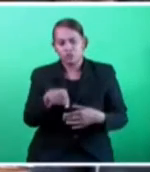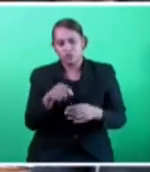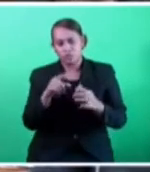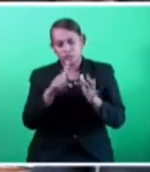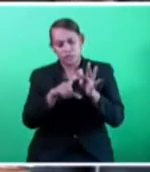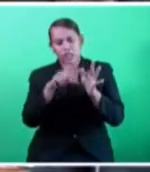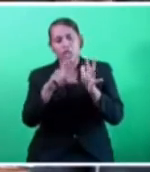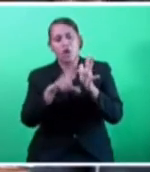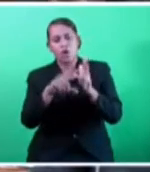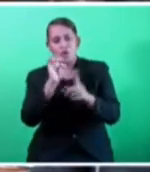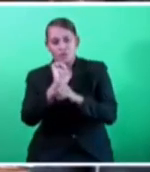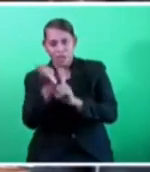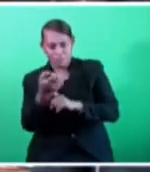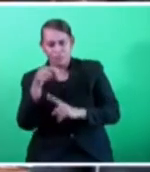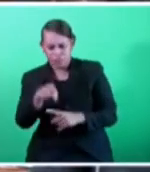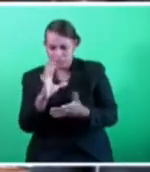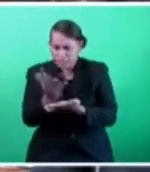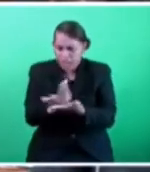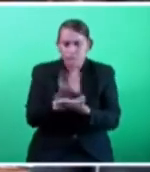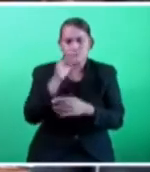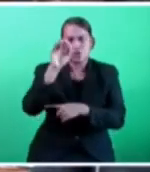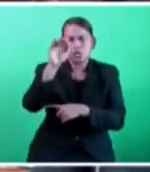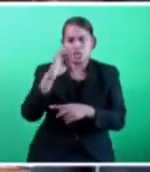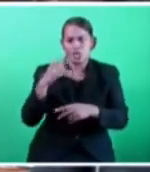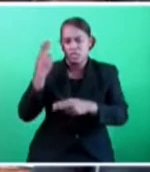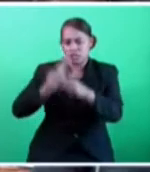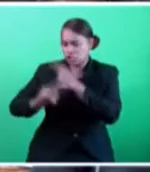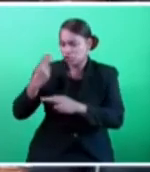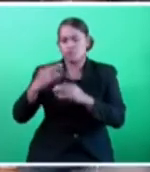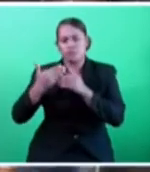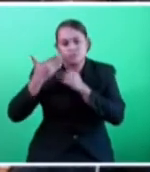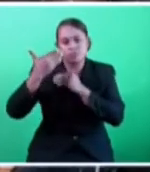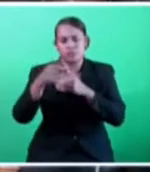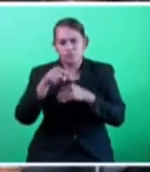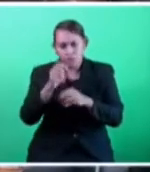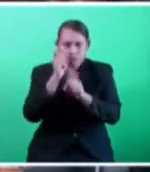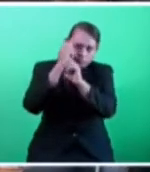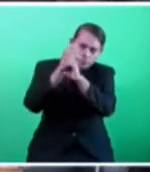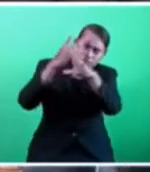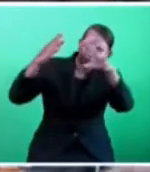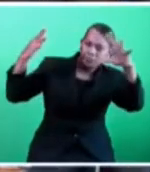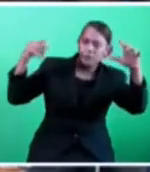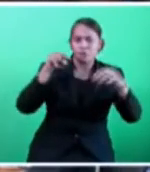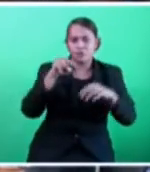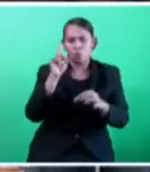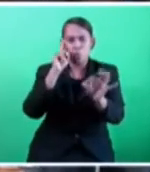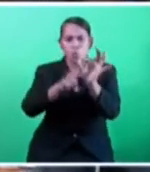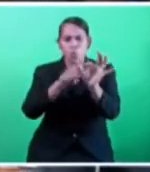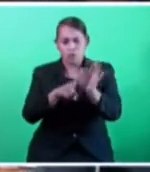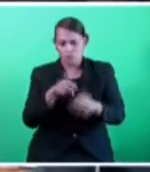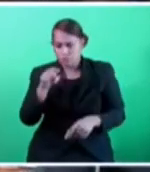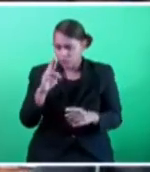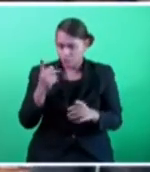generation. This, Mr. Speaker say, is the vision and ultimate goal for the Youth